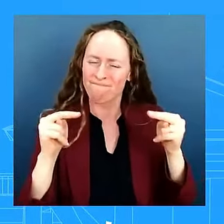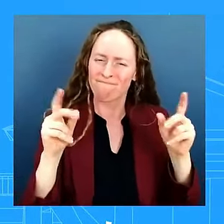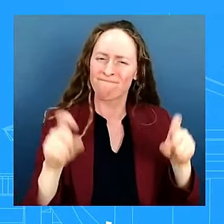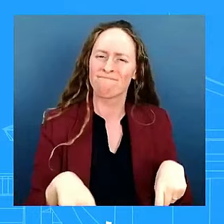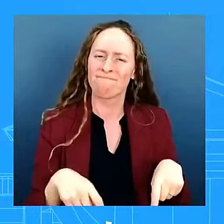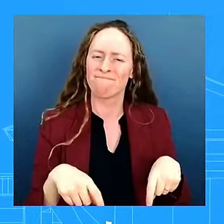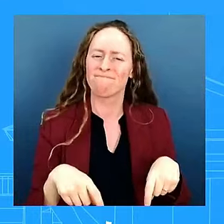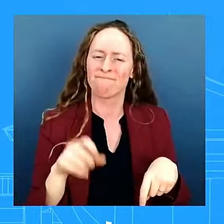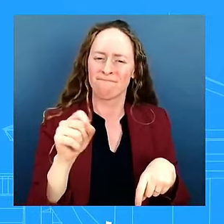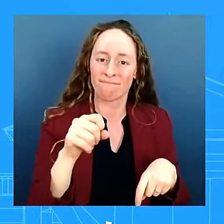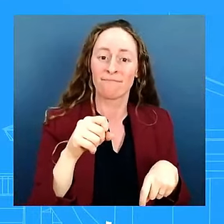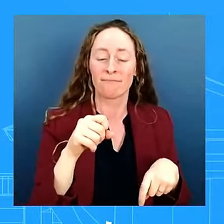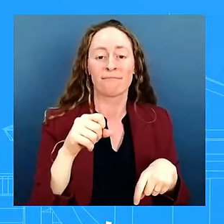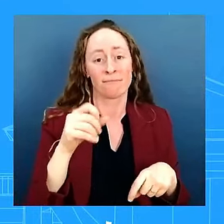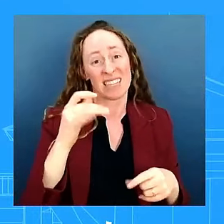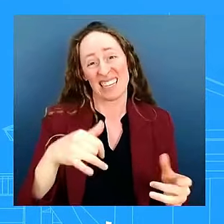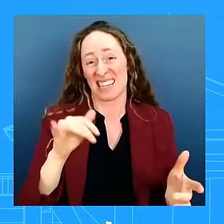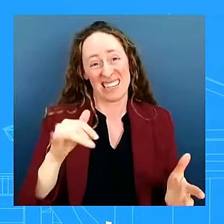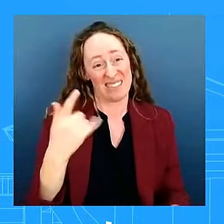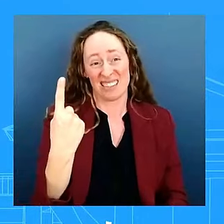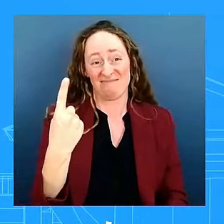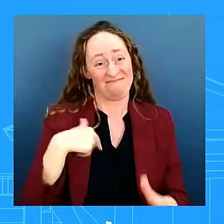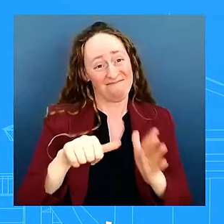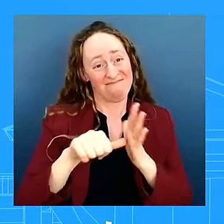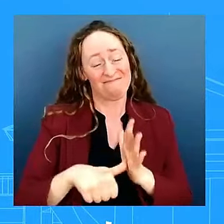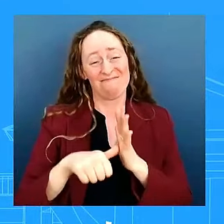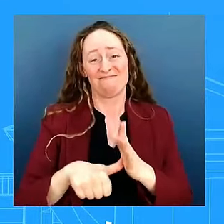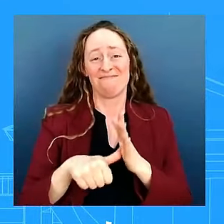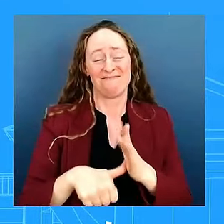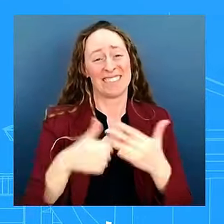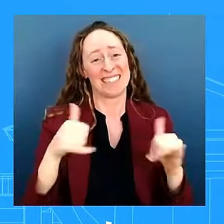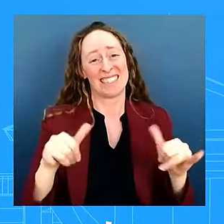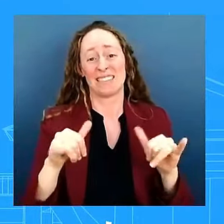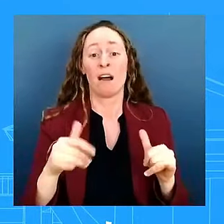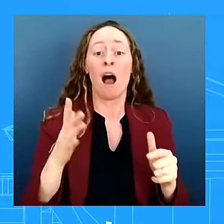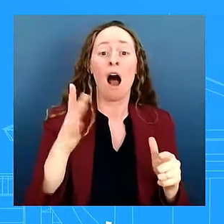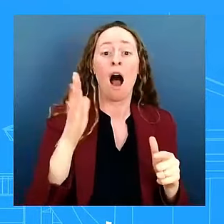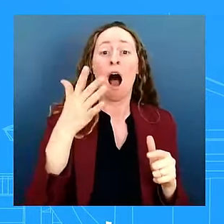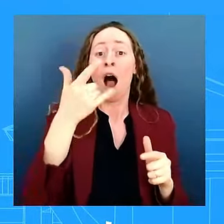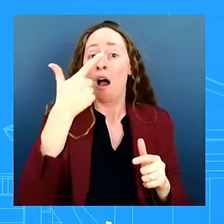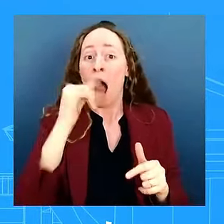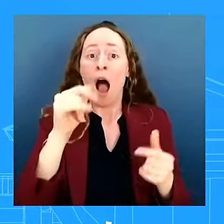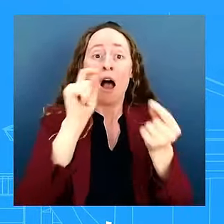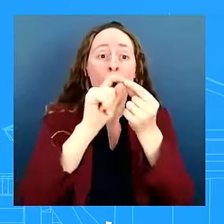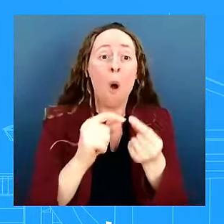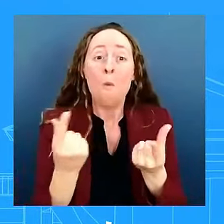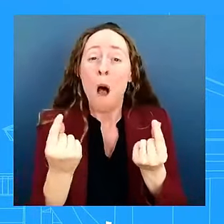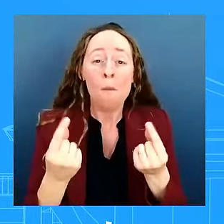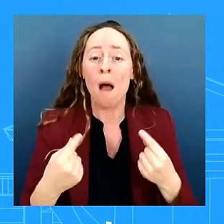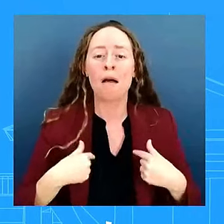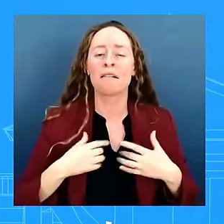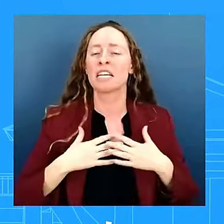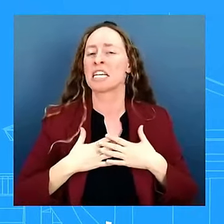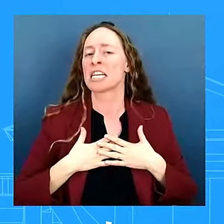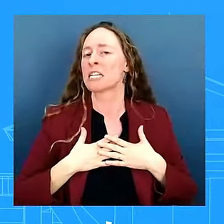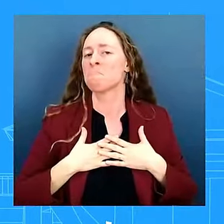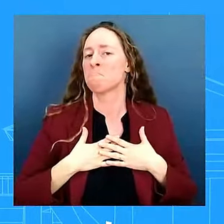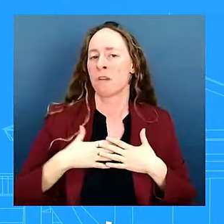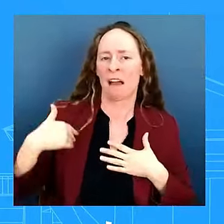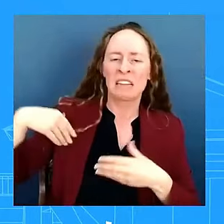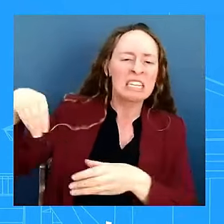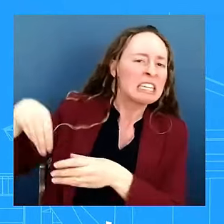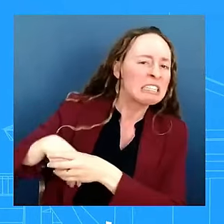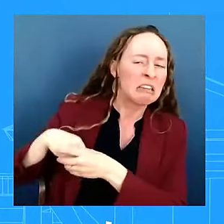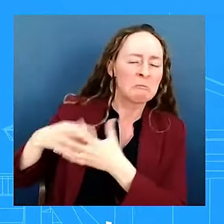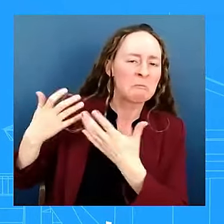know and we say this all the time we're just not going to go negotiate in public okay thanks green um the president has both